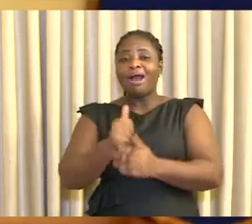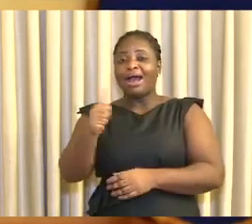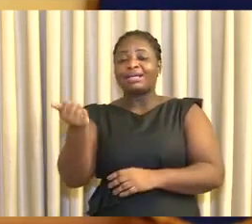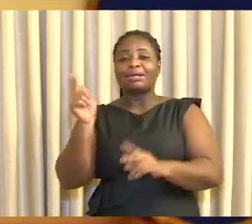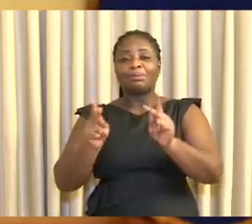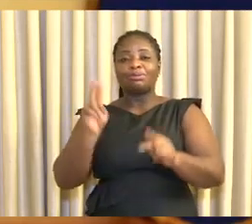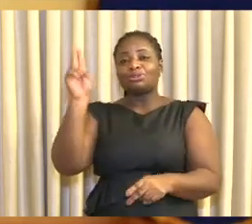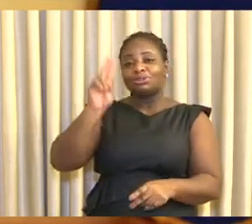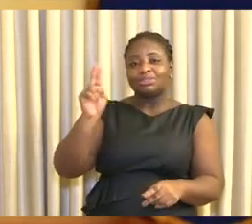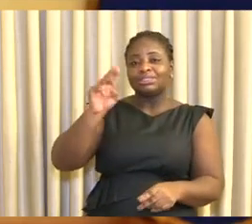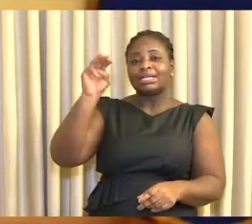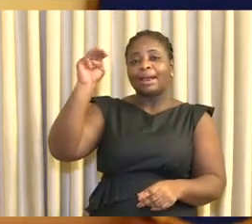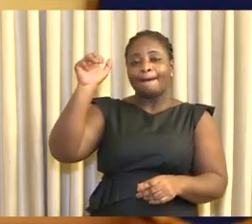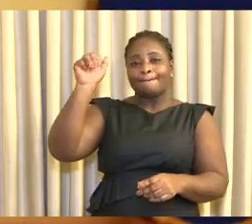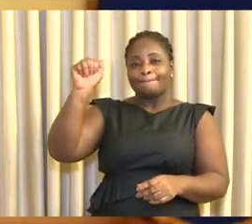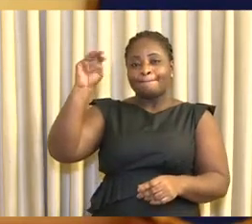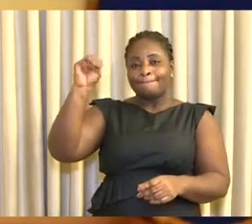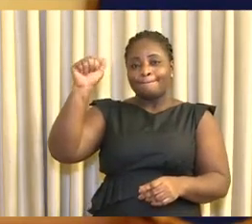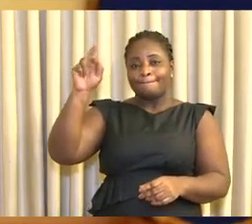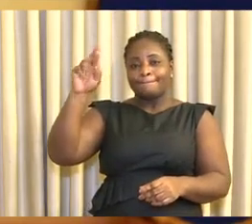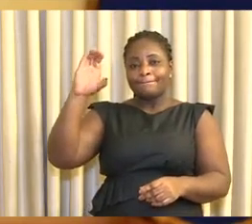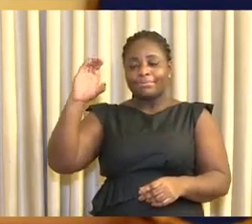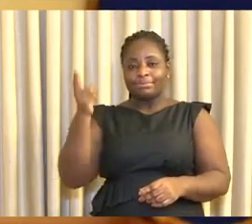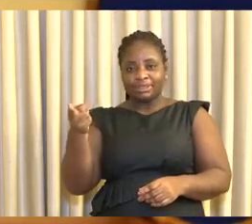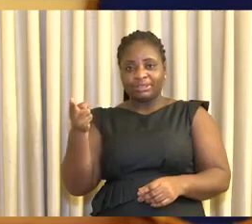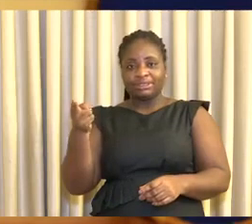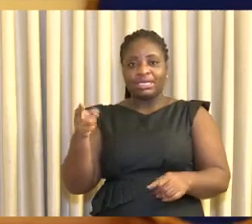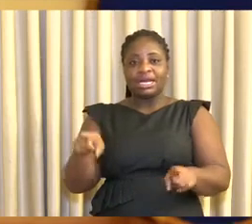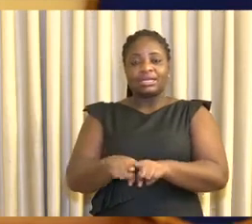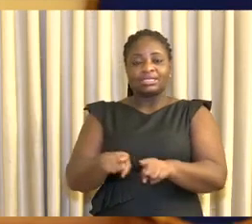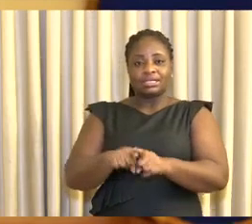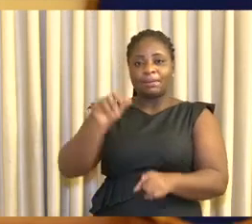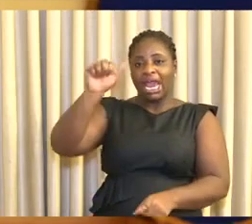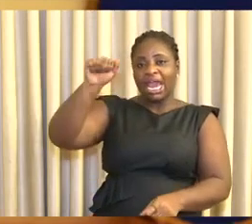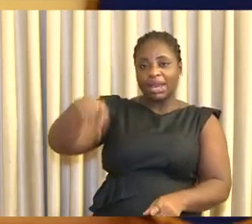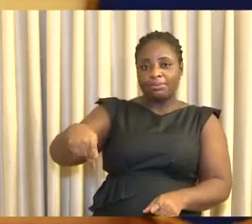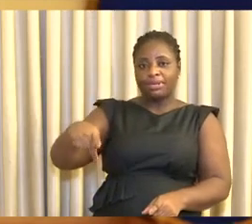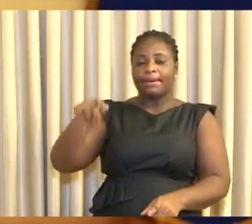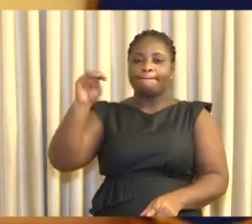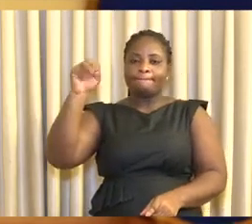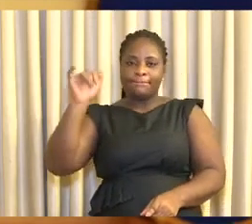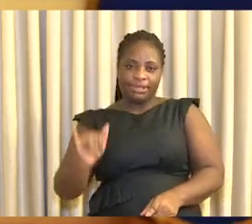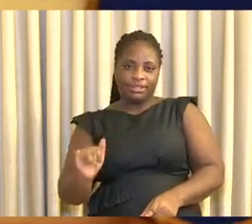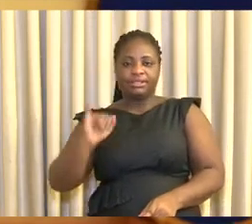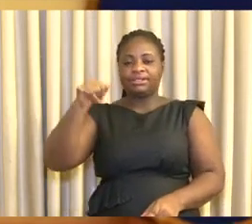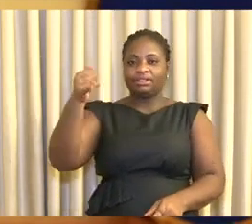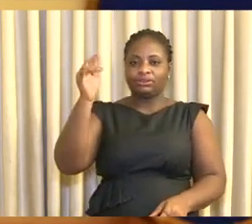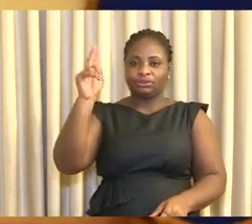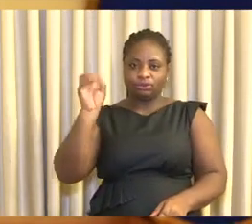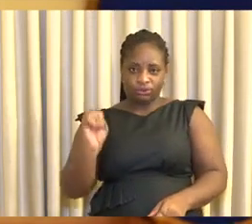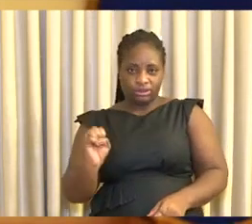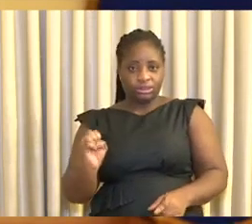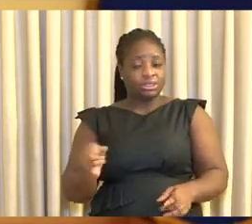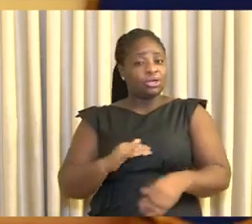In total, the relief on electricity will amount to some 1 billion CD's. Again,